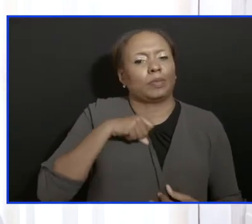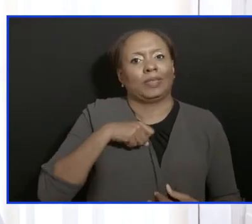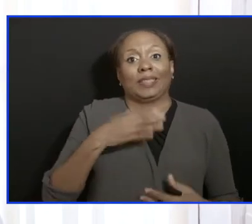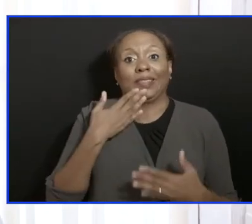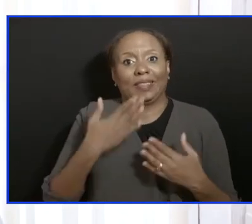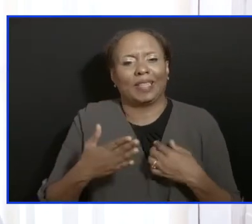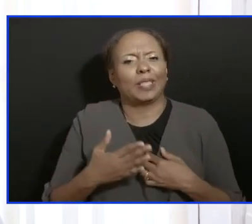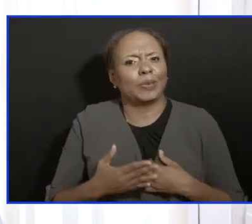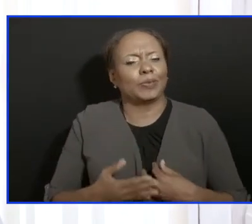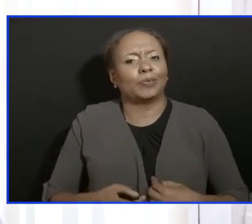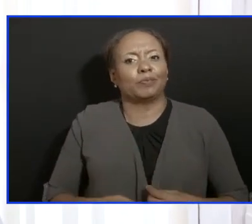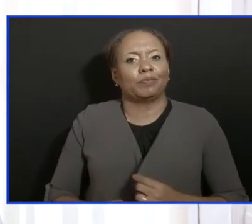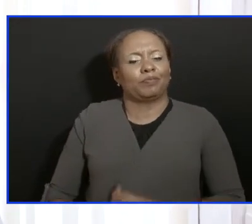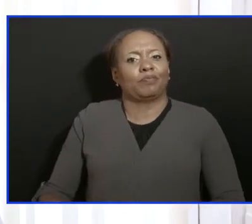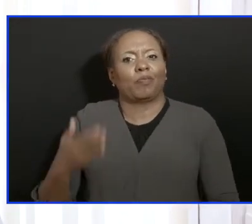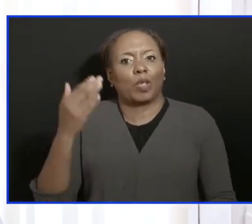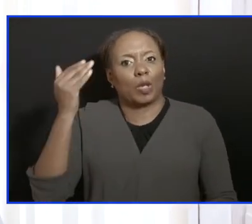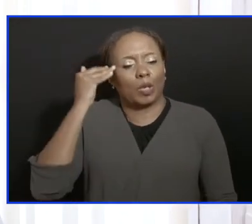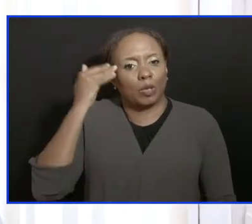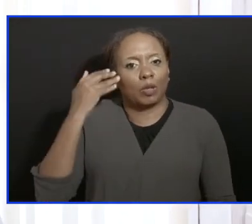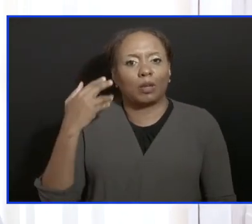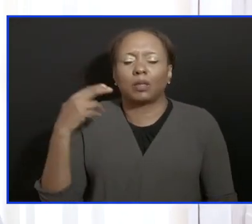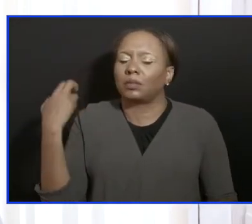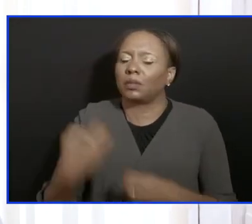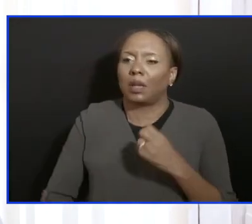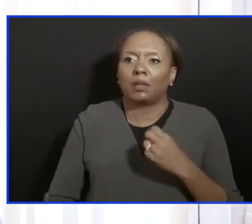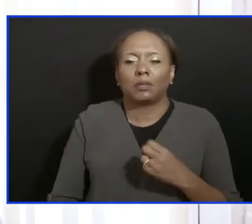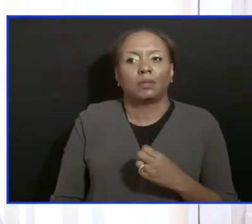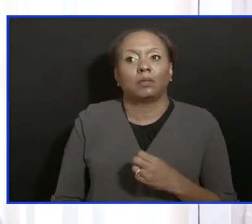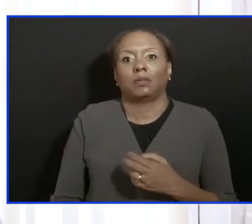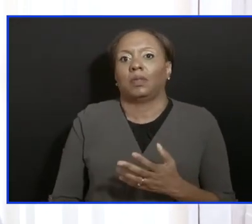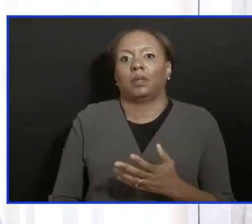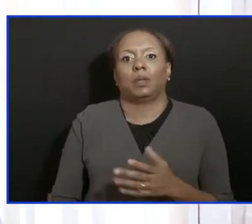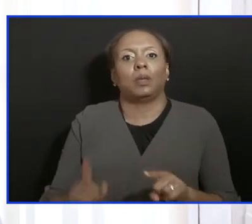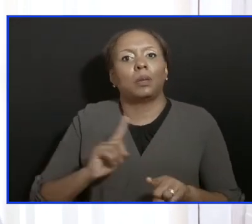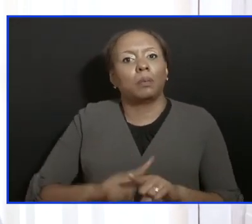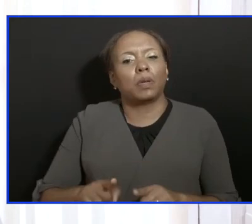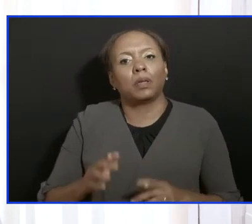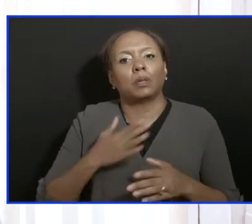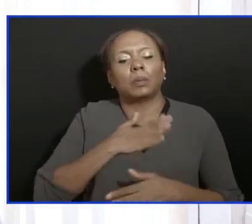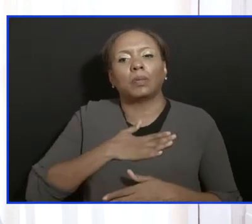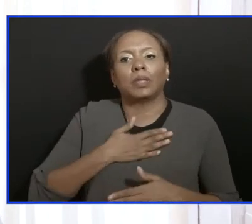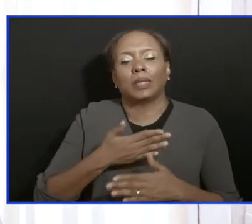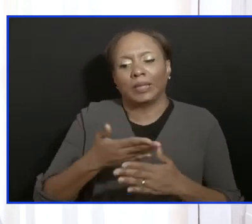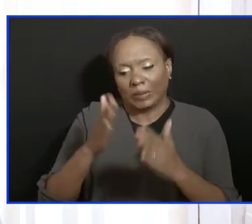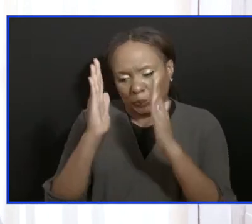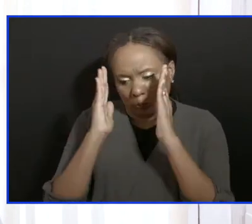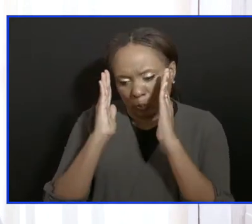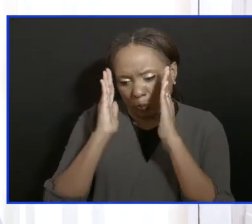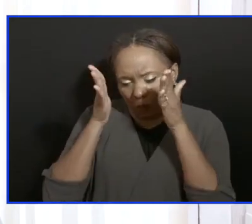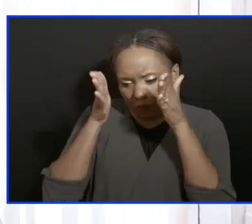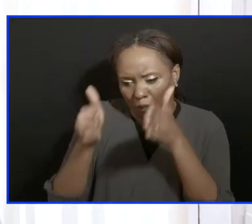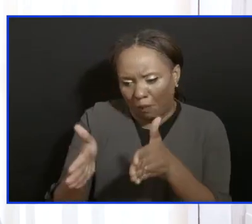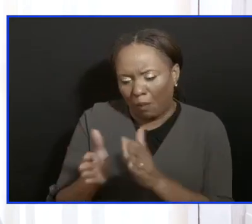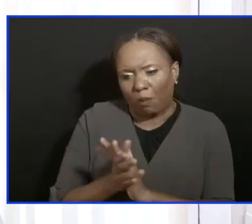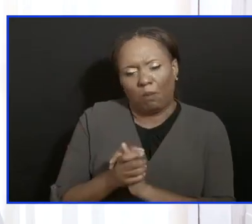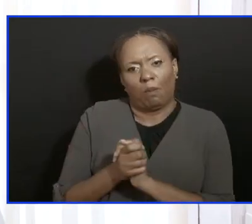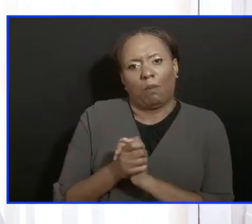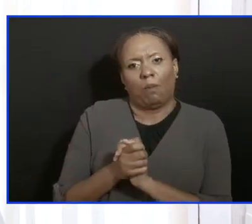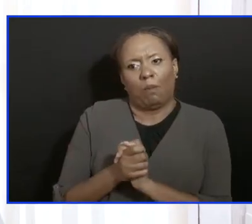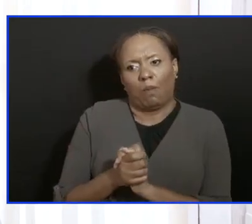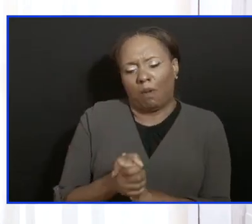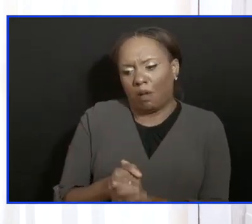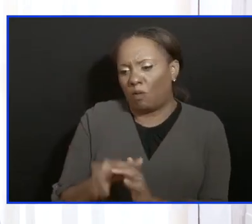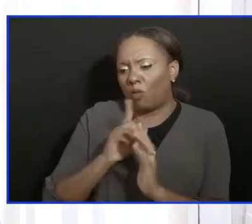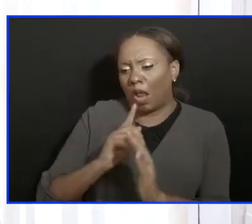also know that we are doing better than most. And I'm asking us to continue to stay focused, because this is the only way we